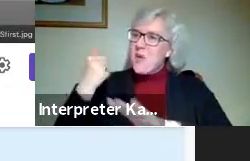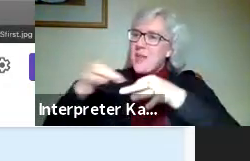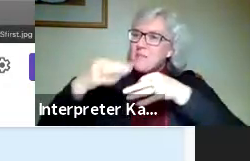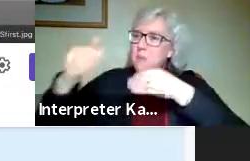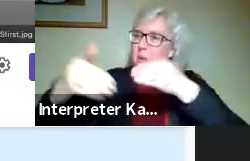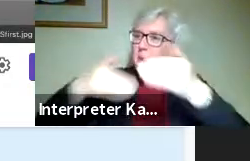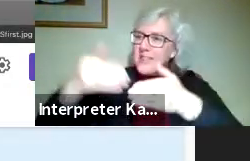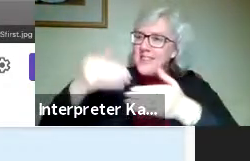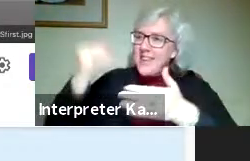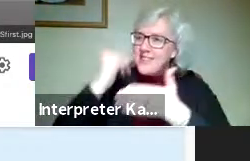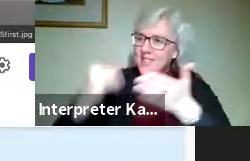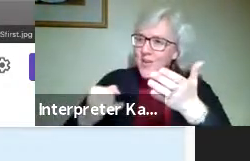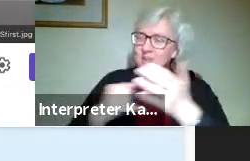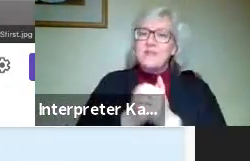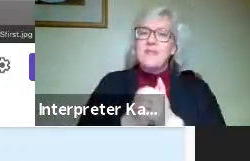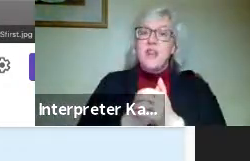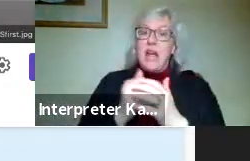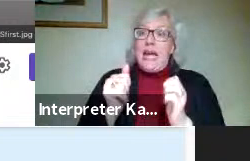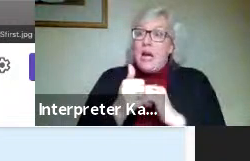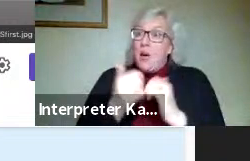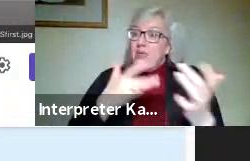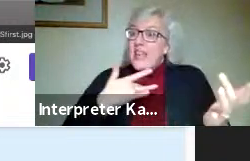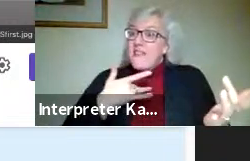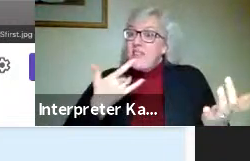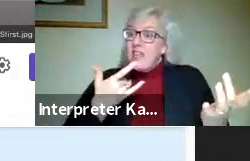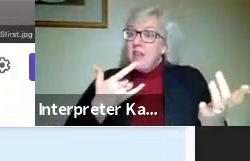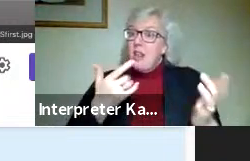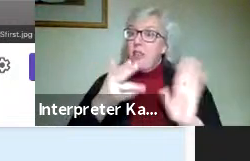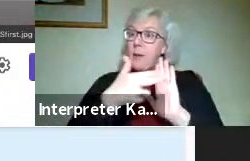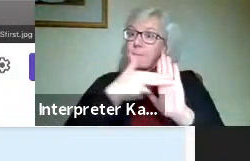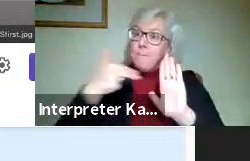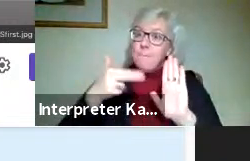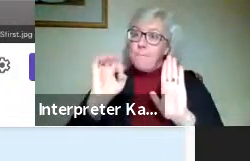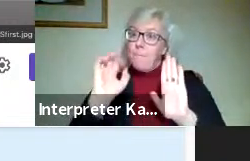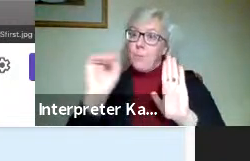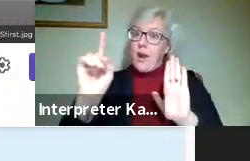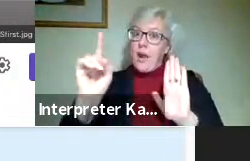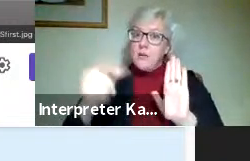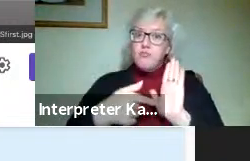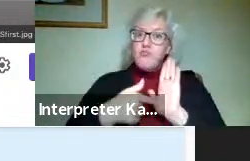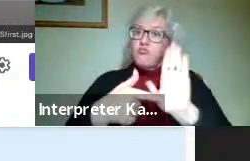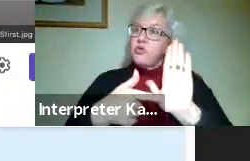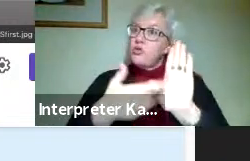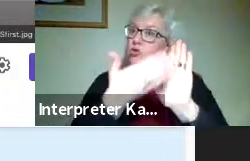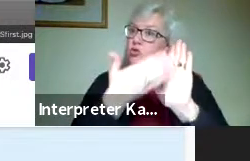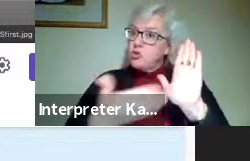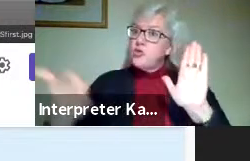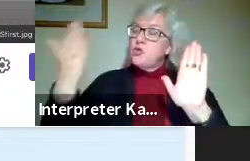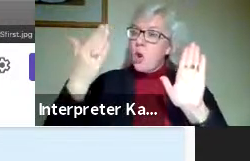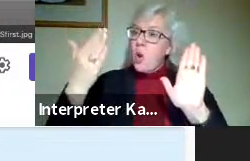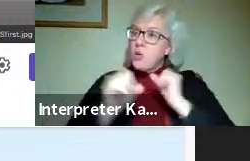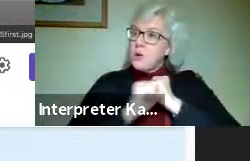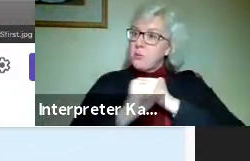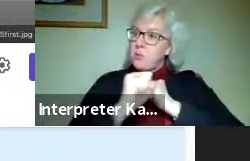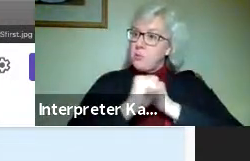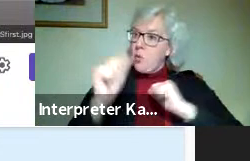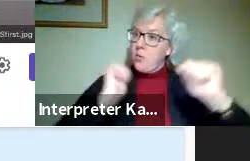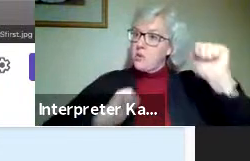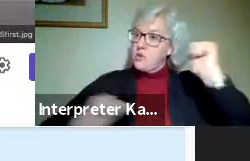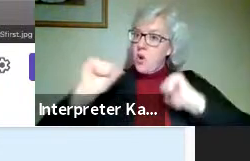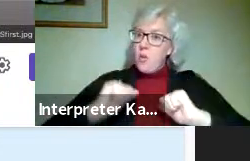for what they feel is the brand that would best promote our student design show.